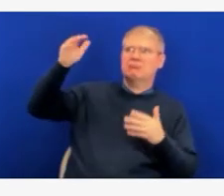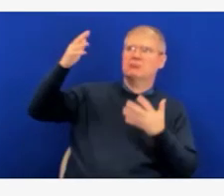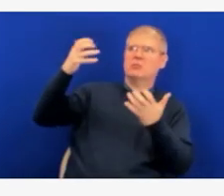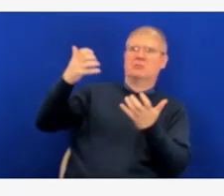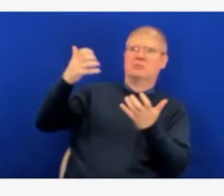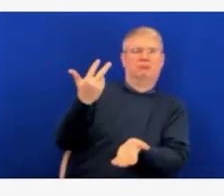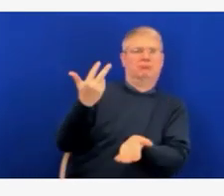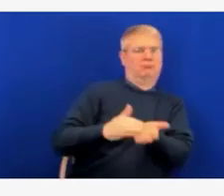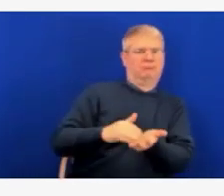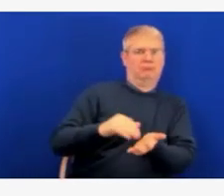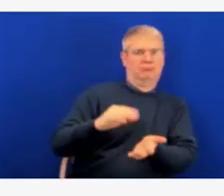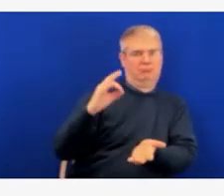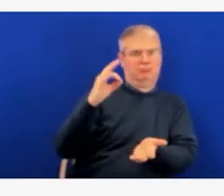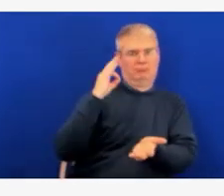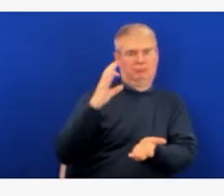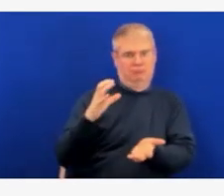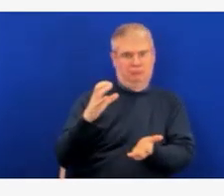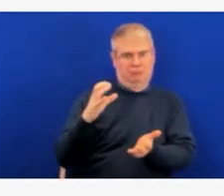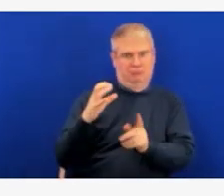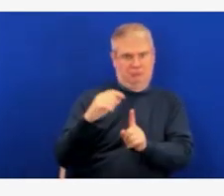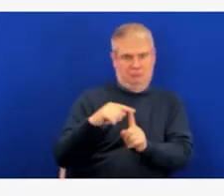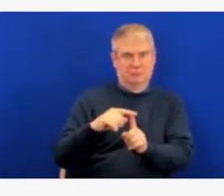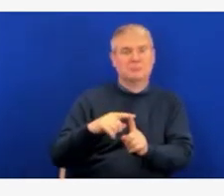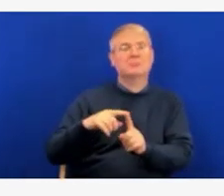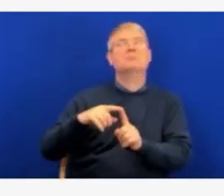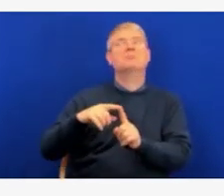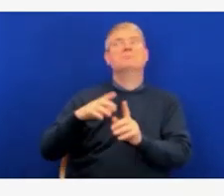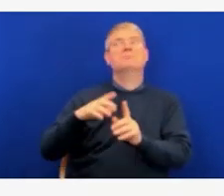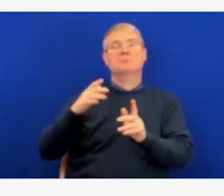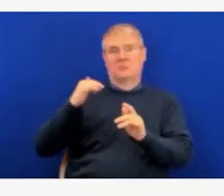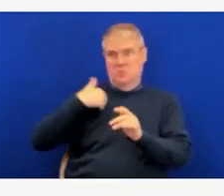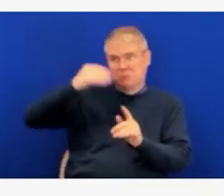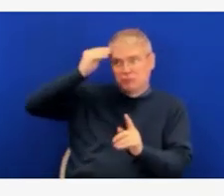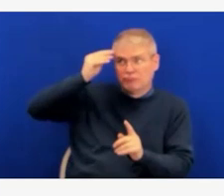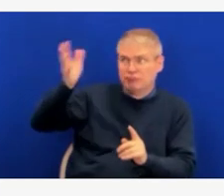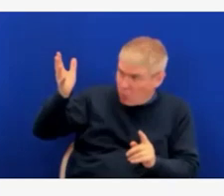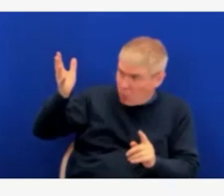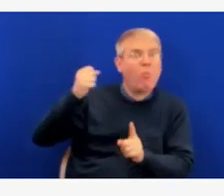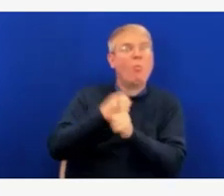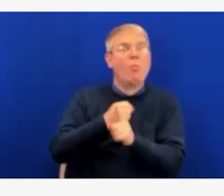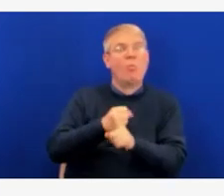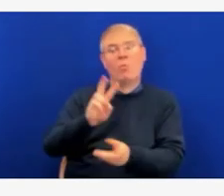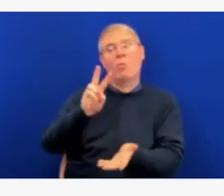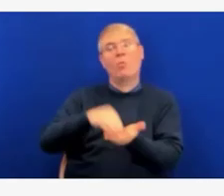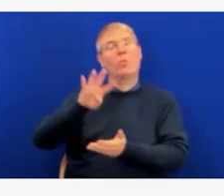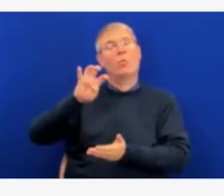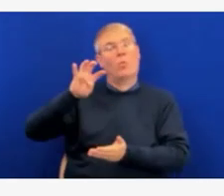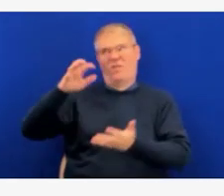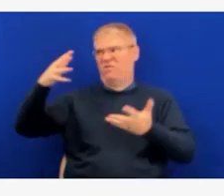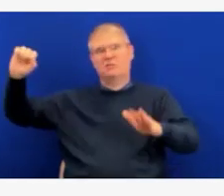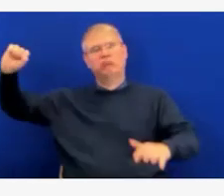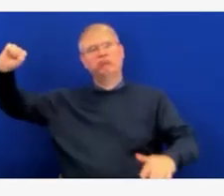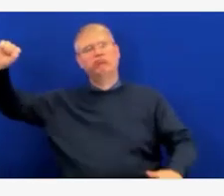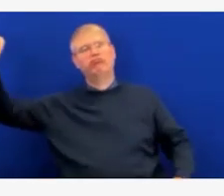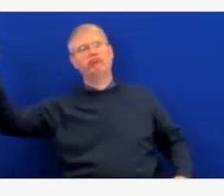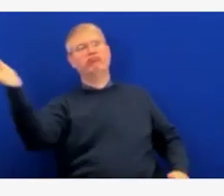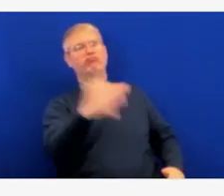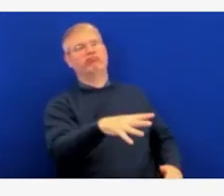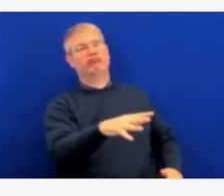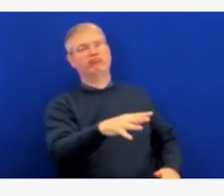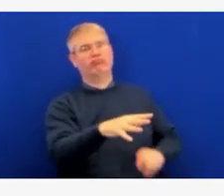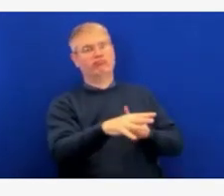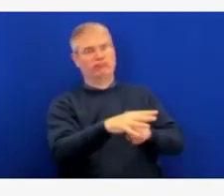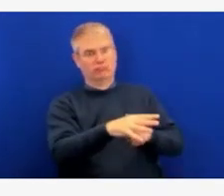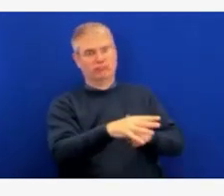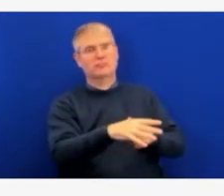shipped by the manufacturers to Idaho providers and our public health districts, and that 11,400 doses were delivered today.